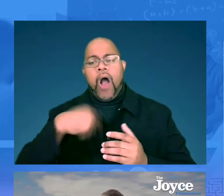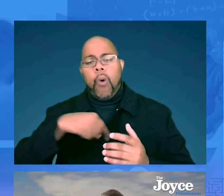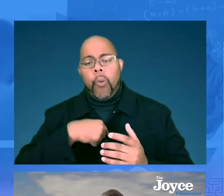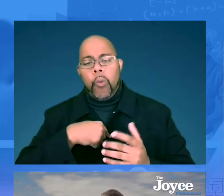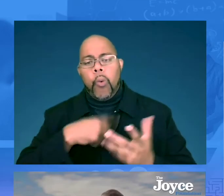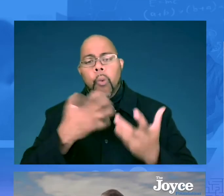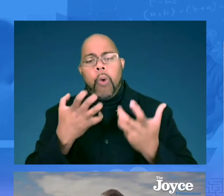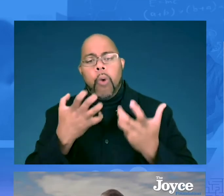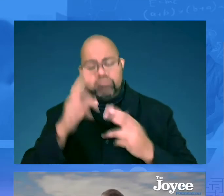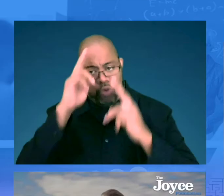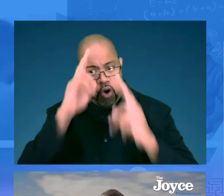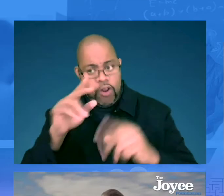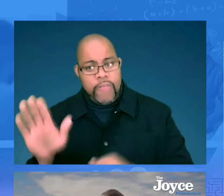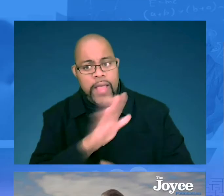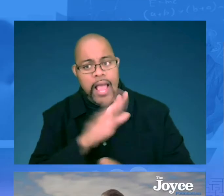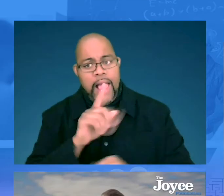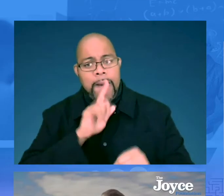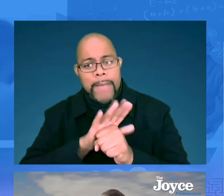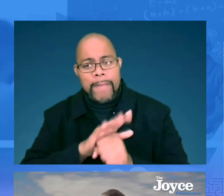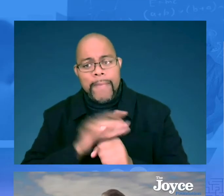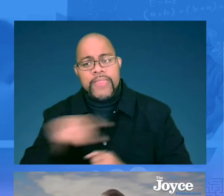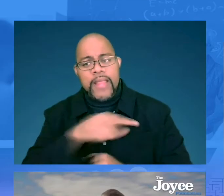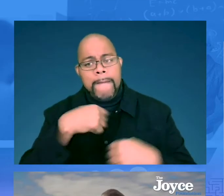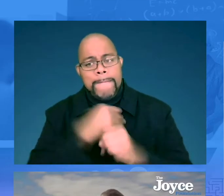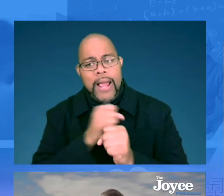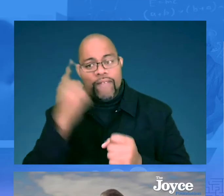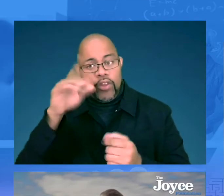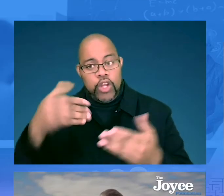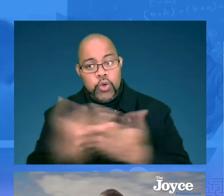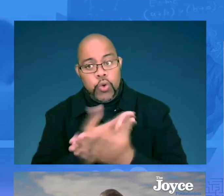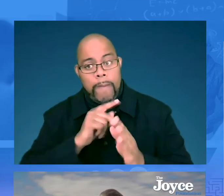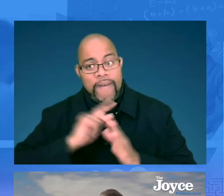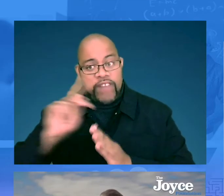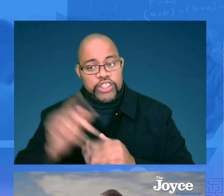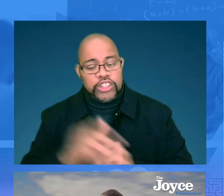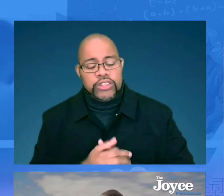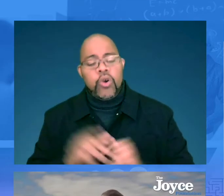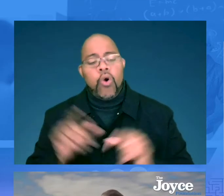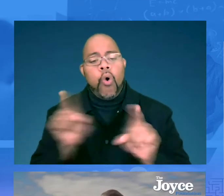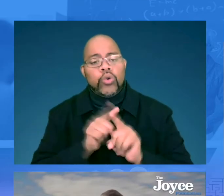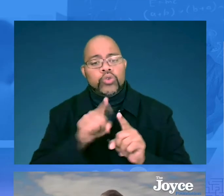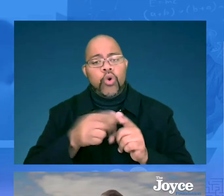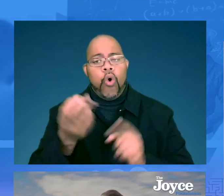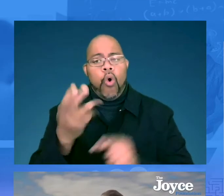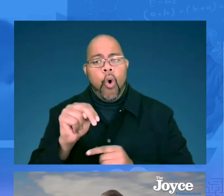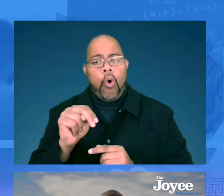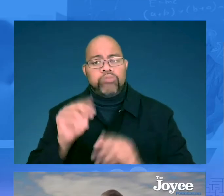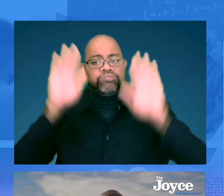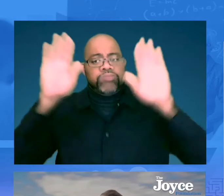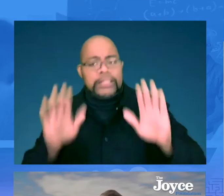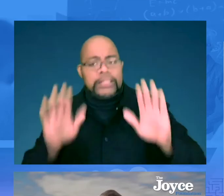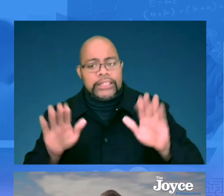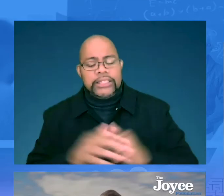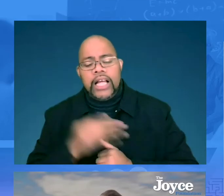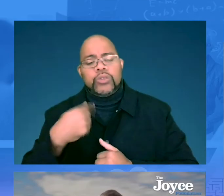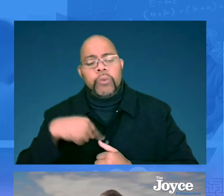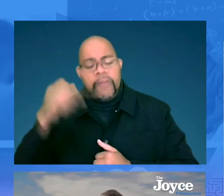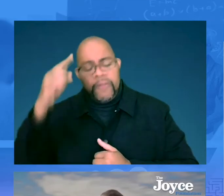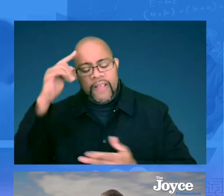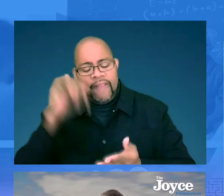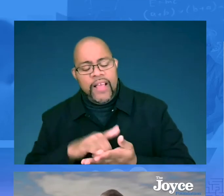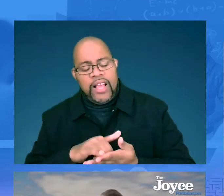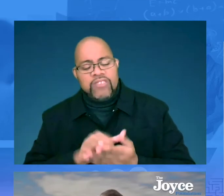and we want to honor their commitment that they are making to their new profession, as well as to their own